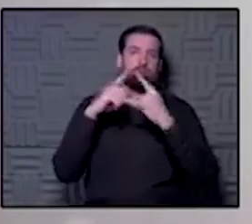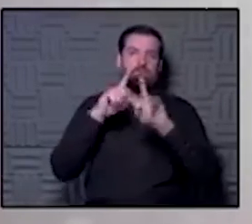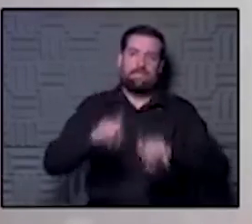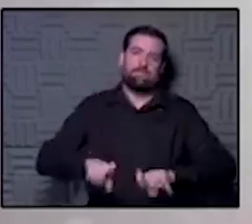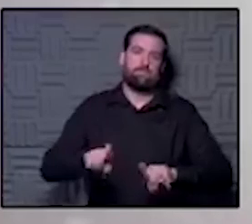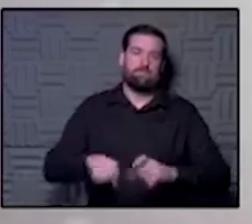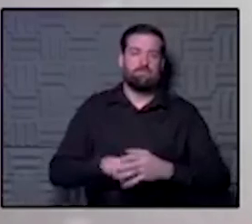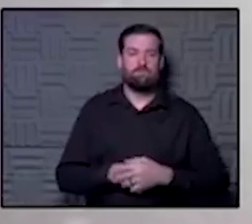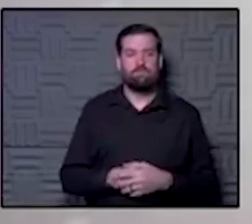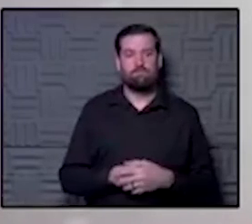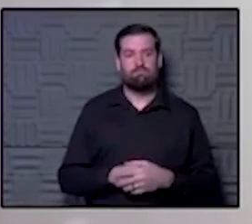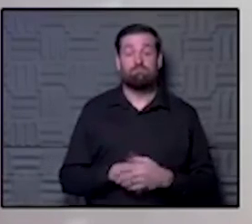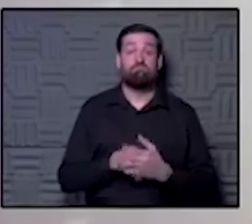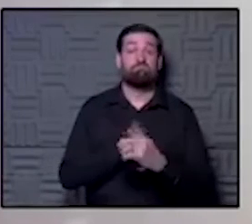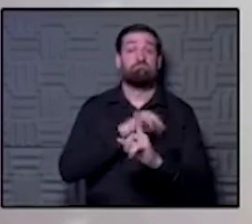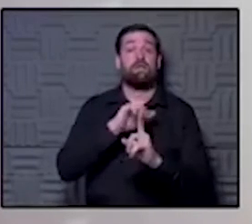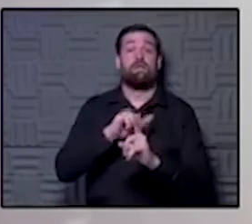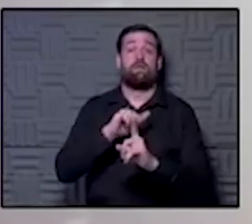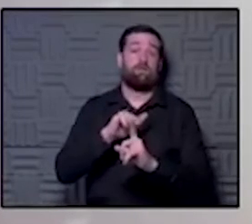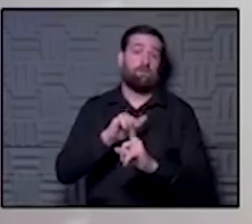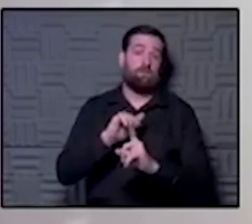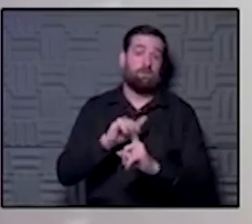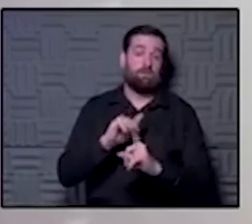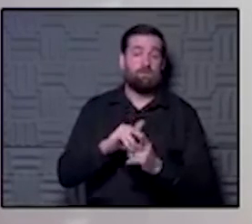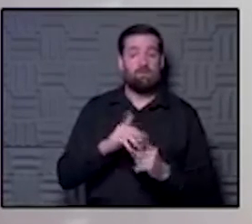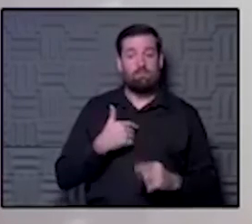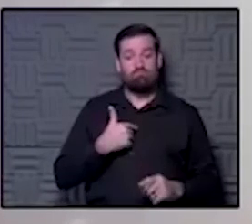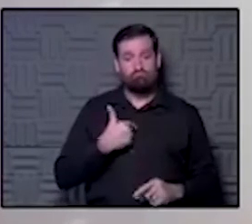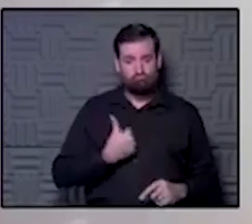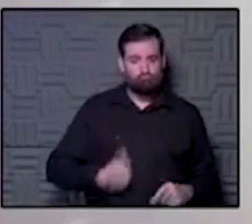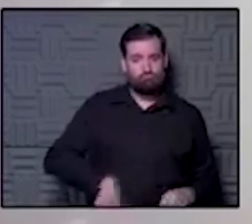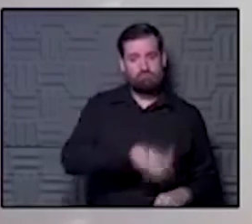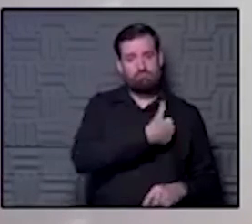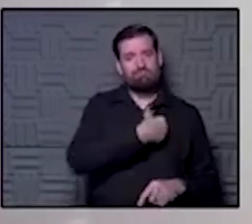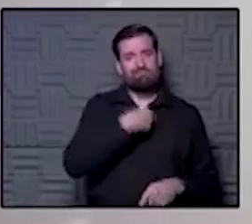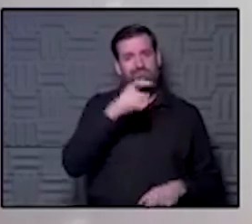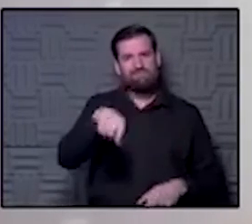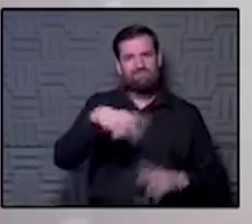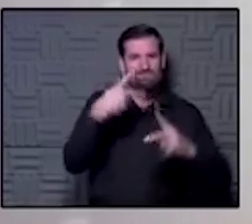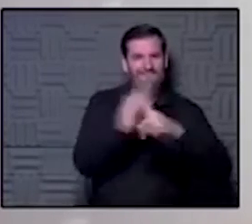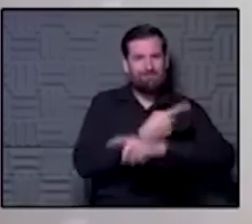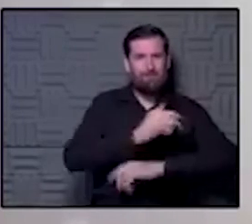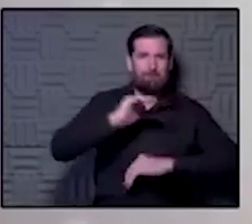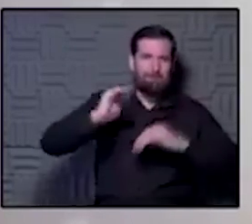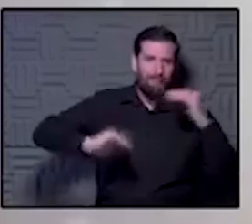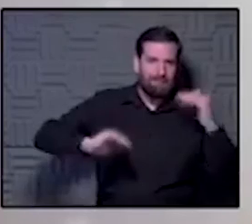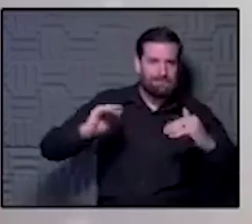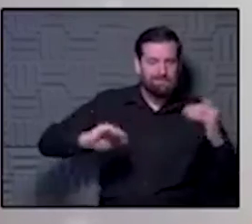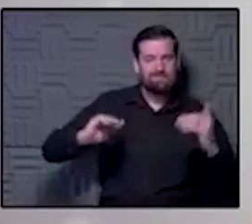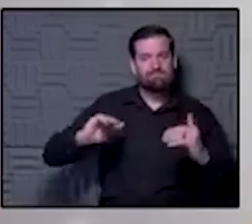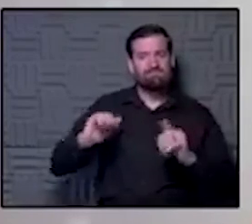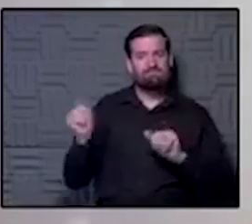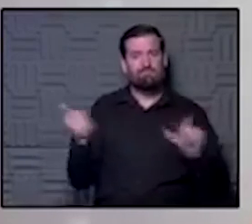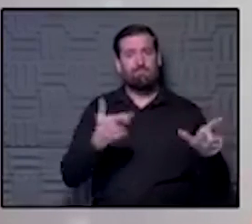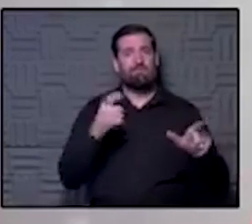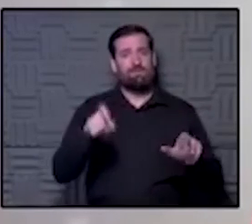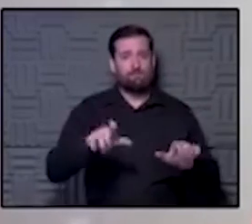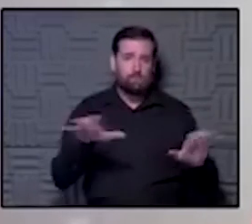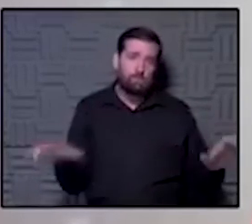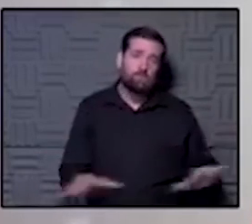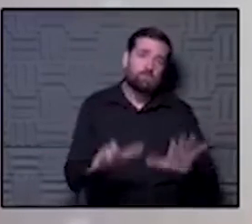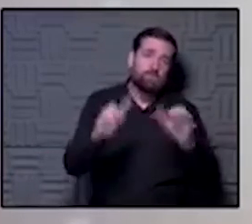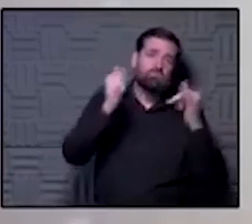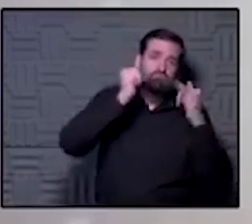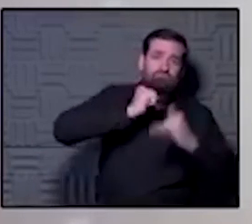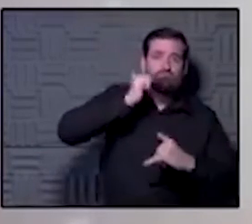And just a reminder that we all we all just need to find a balance in our lives right now. We all have things we need to go about in our day-to-day